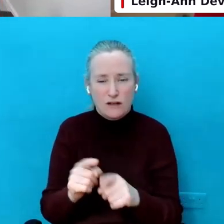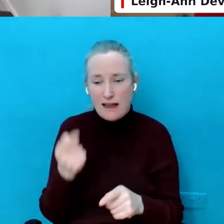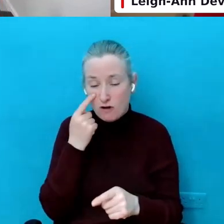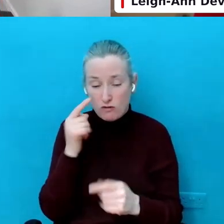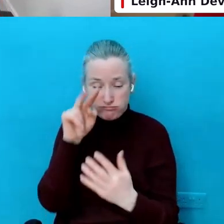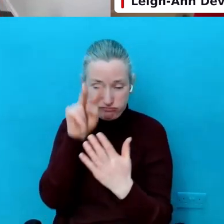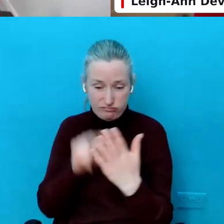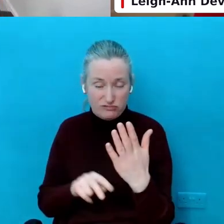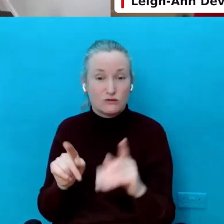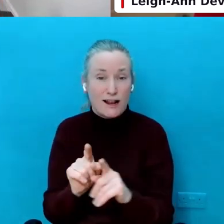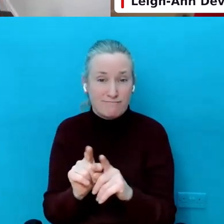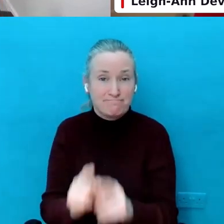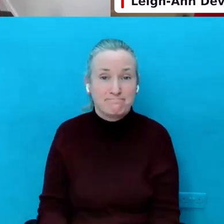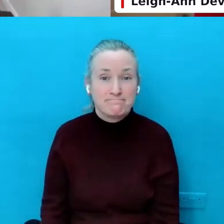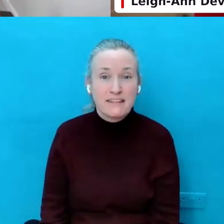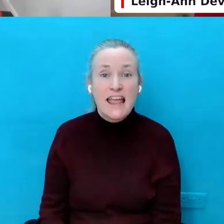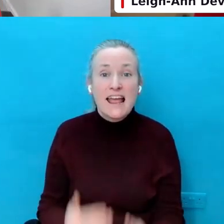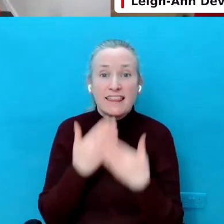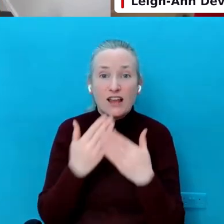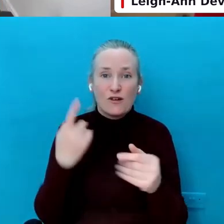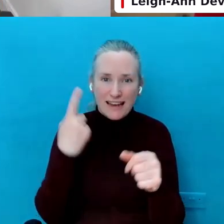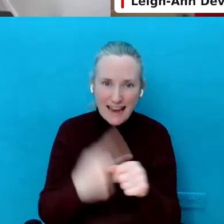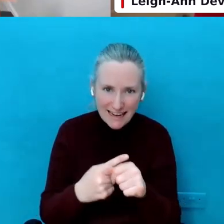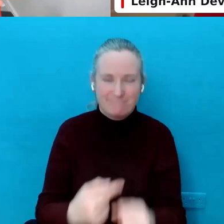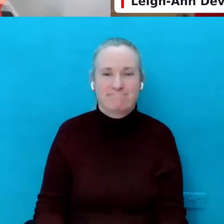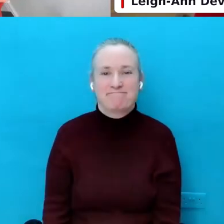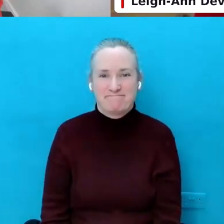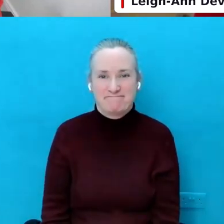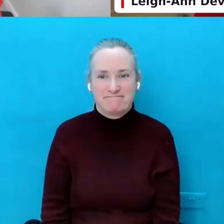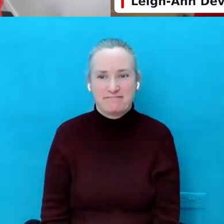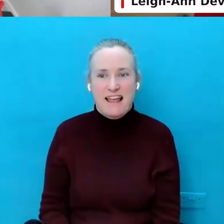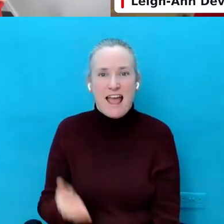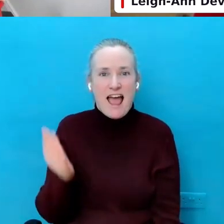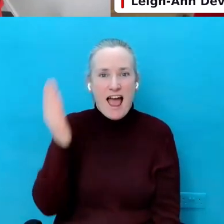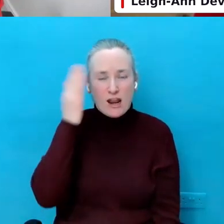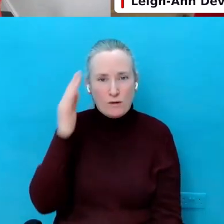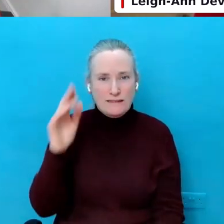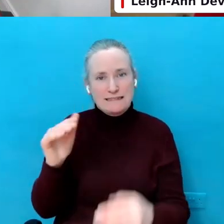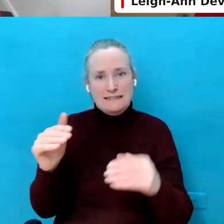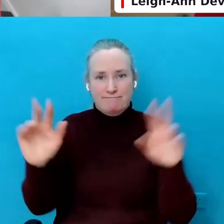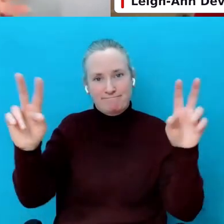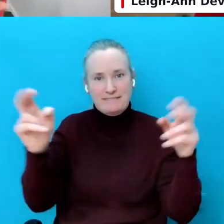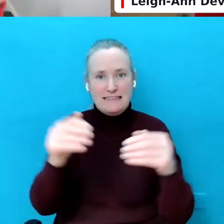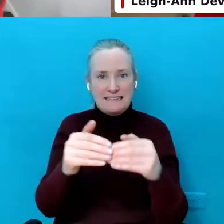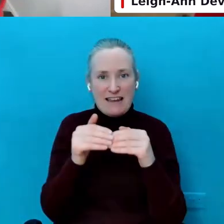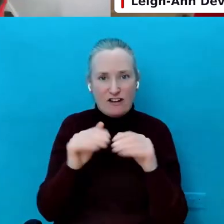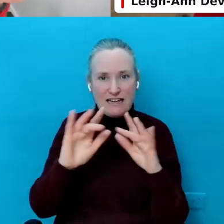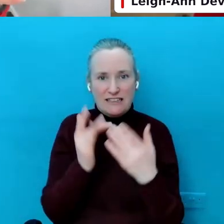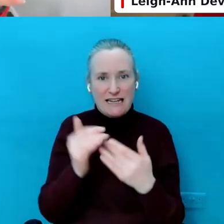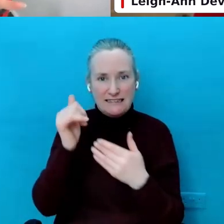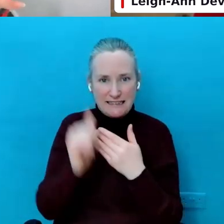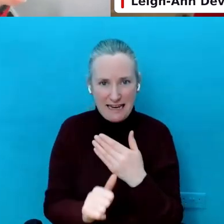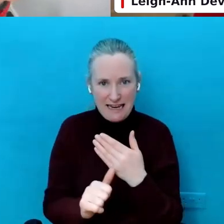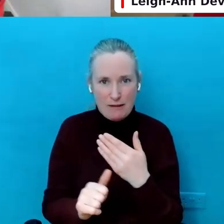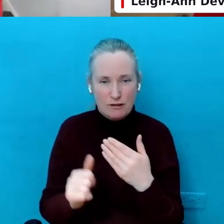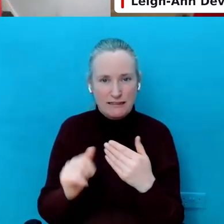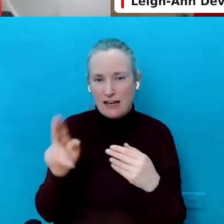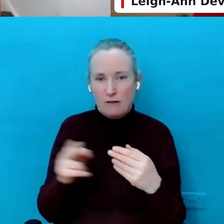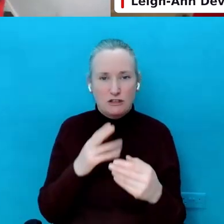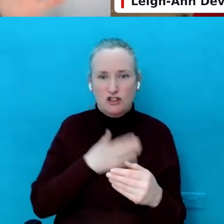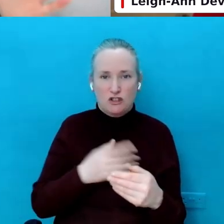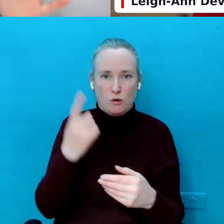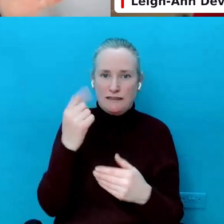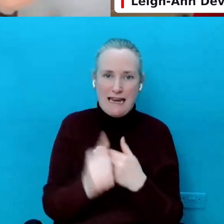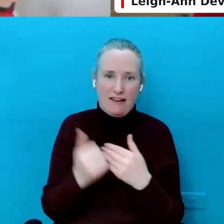as well. Thank you again. I know it's safe for Internet Day, but it can't just be for one day of the year. It